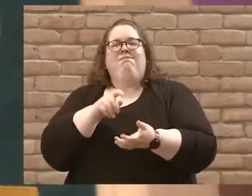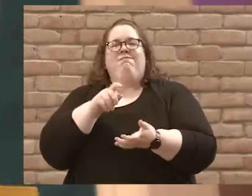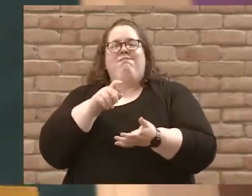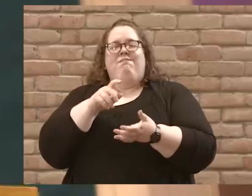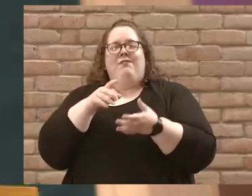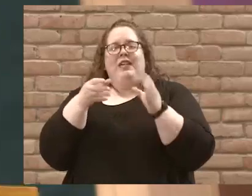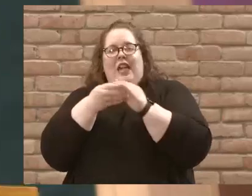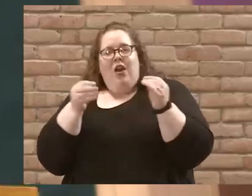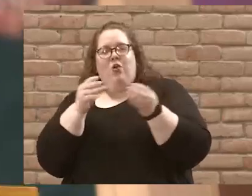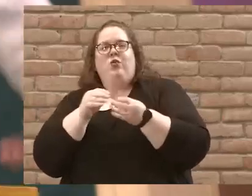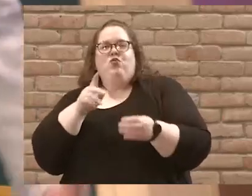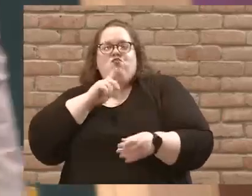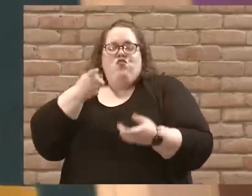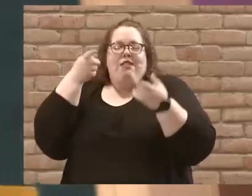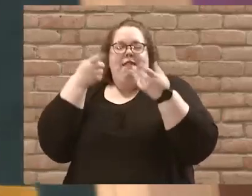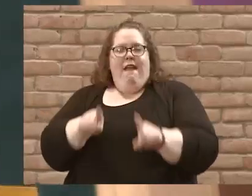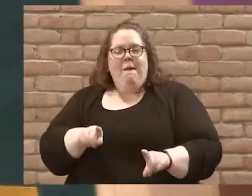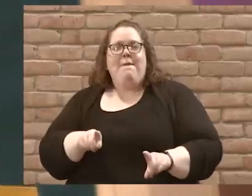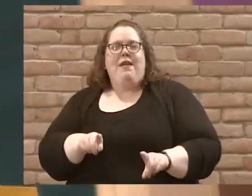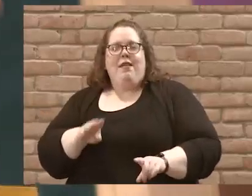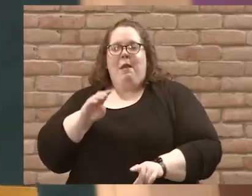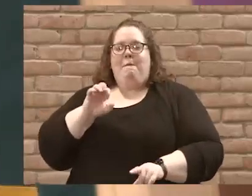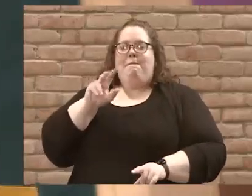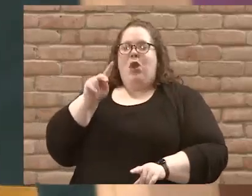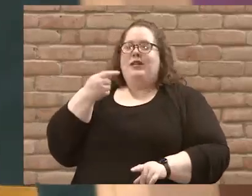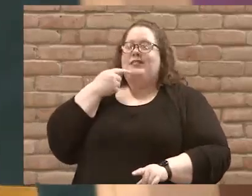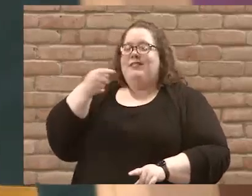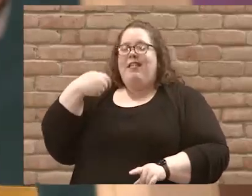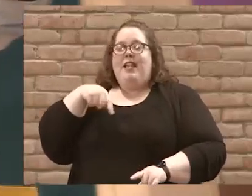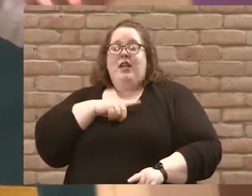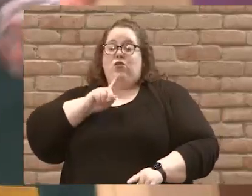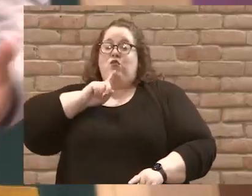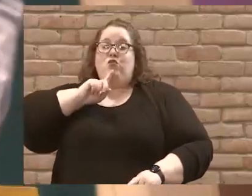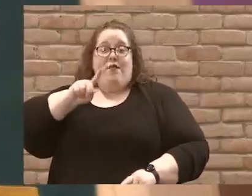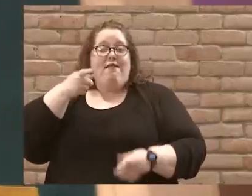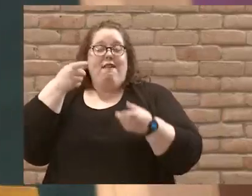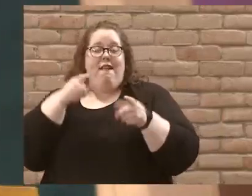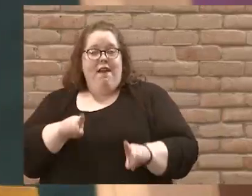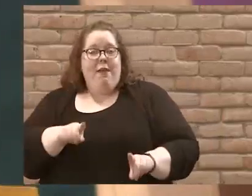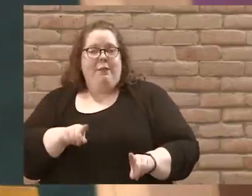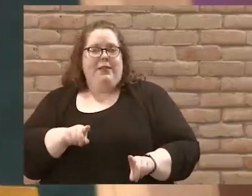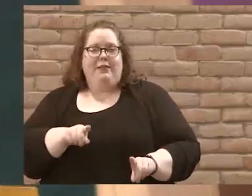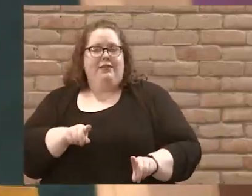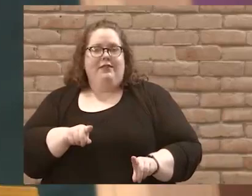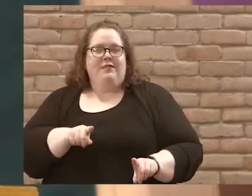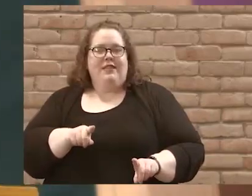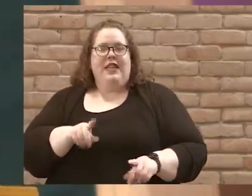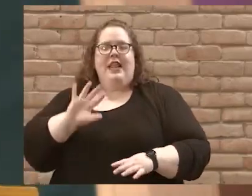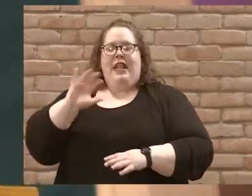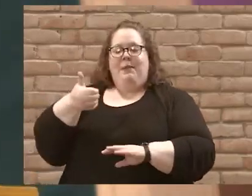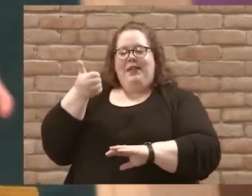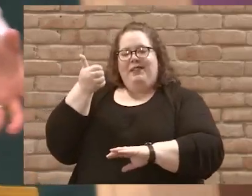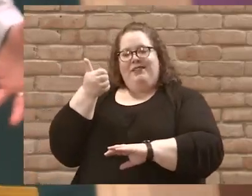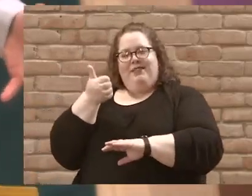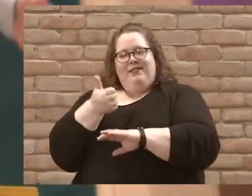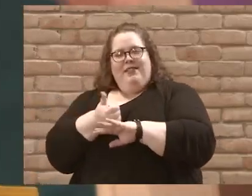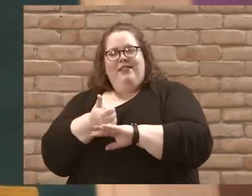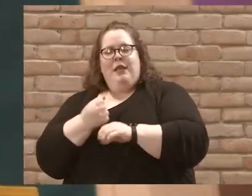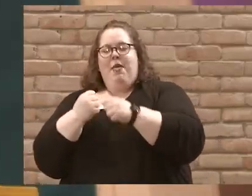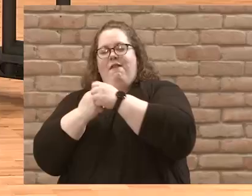genuine account that Mark is recalling with these details that don't develop the character or a plot that helped to set the foundation